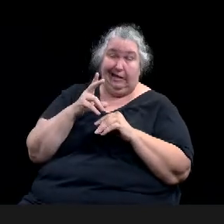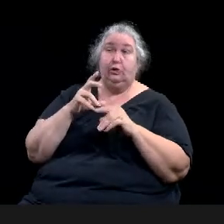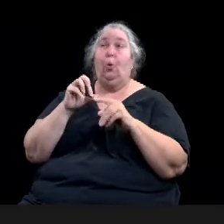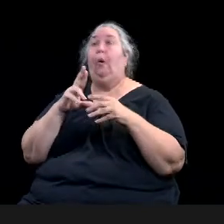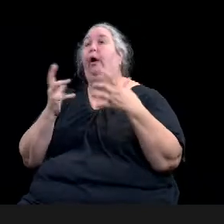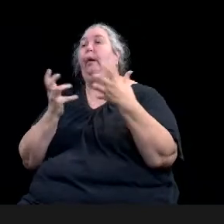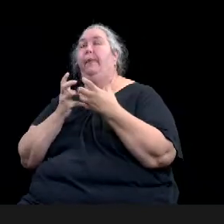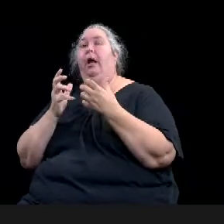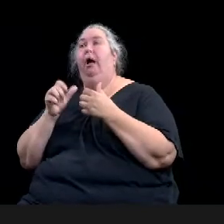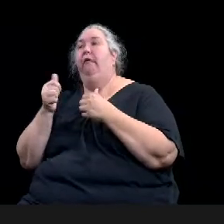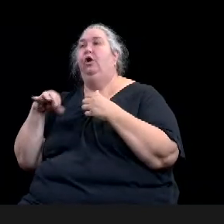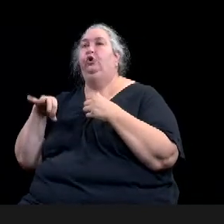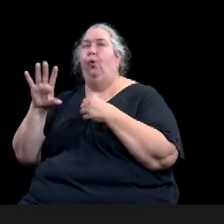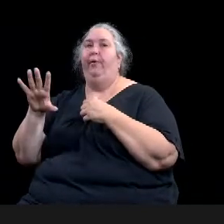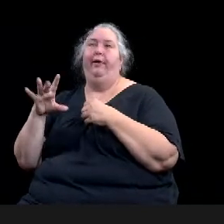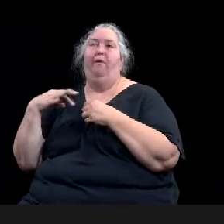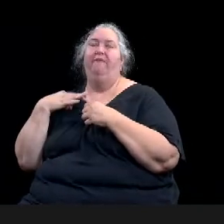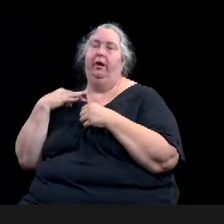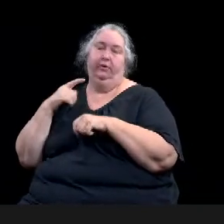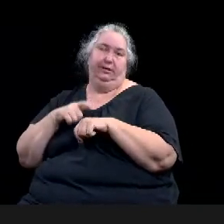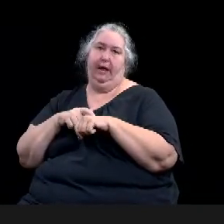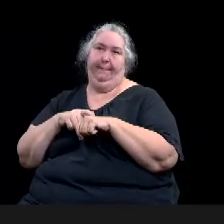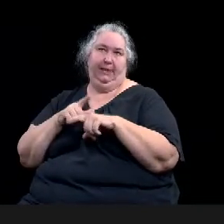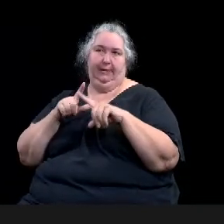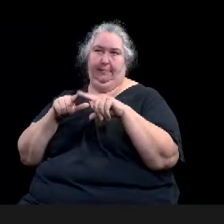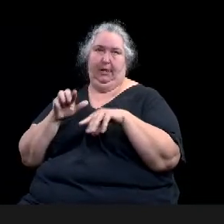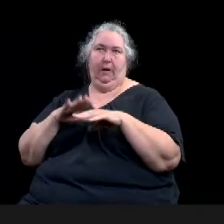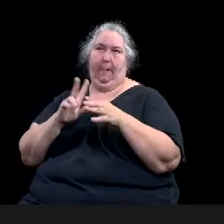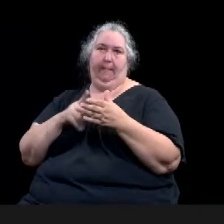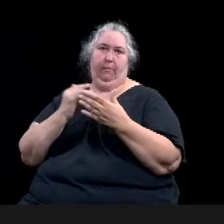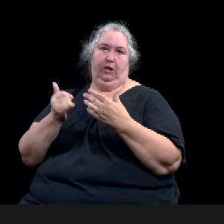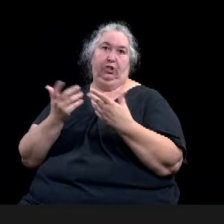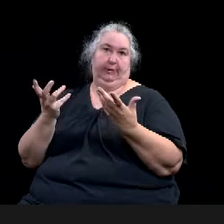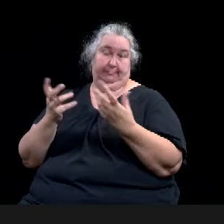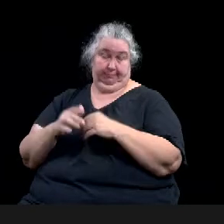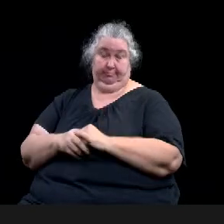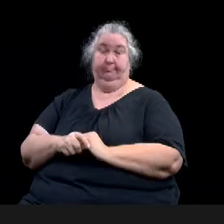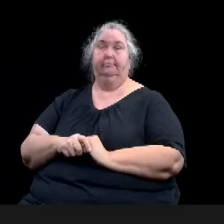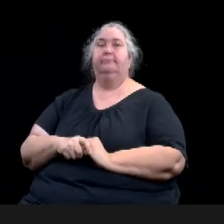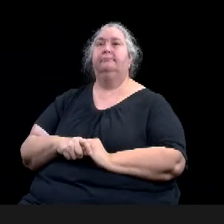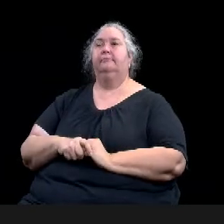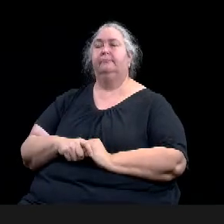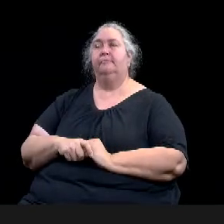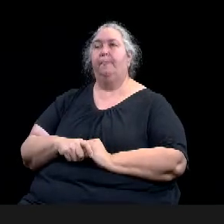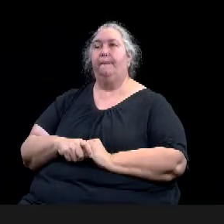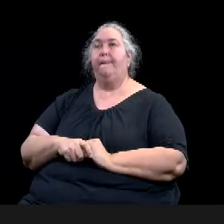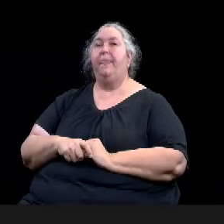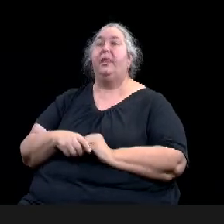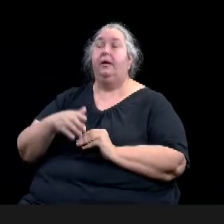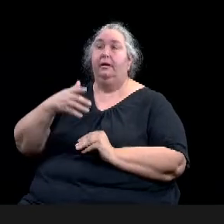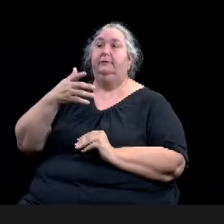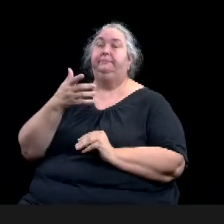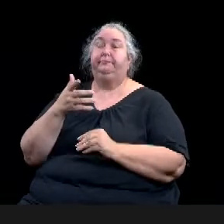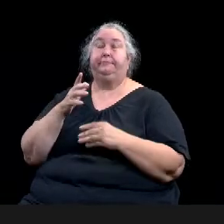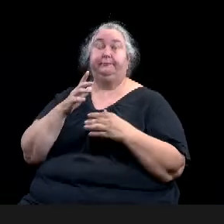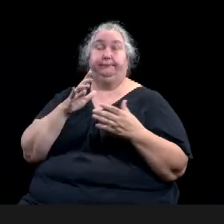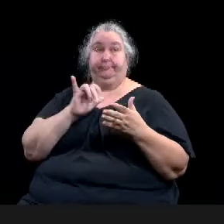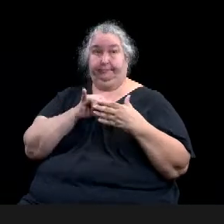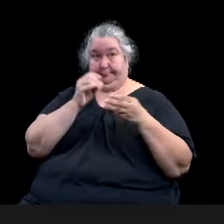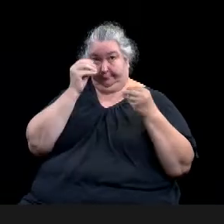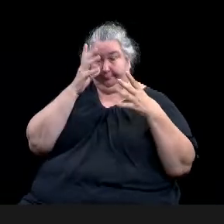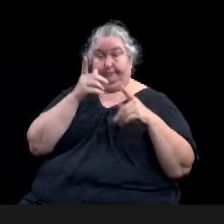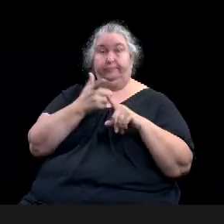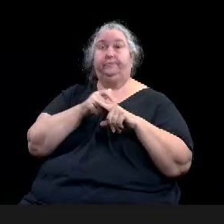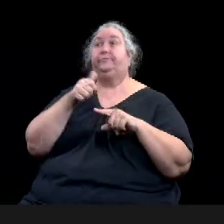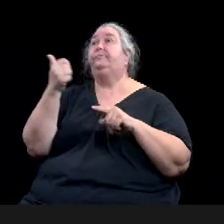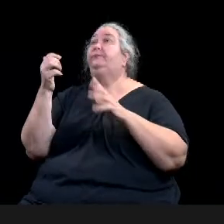So, all of that information from other cities and our neighborhood associations that we asked, uh, lead us to, uh,